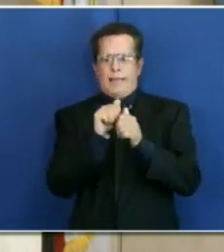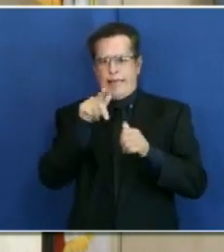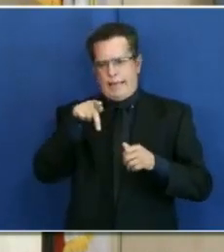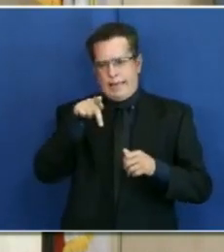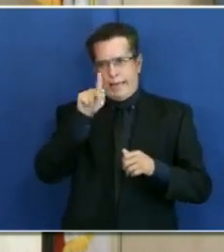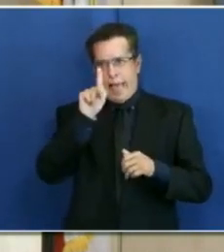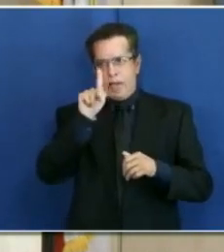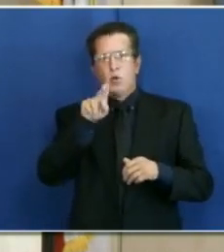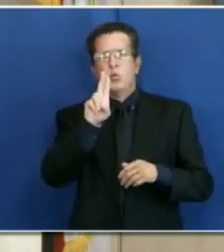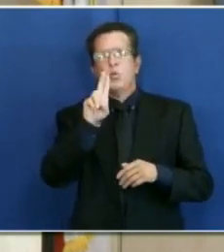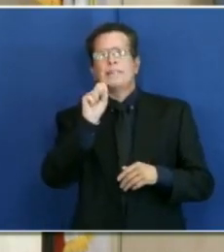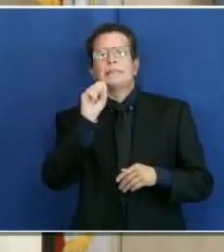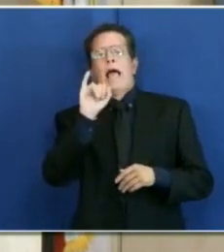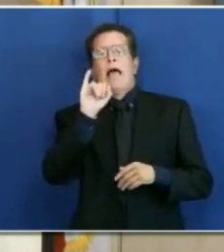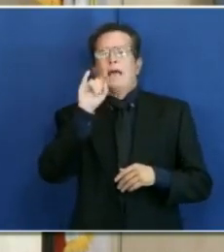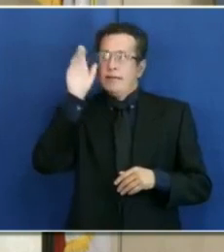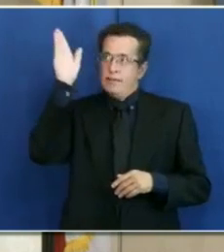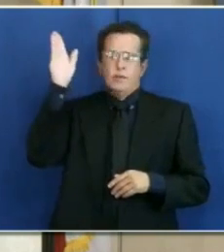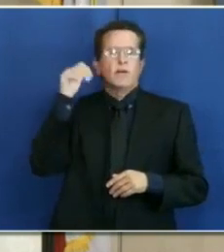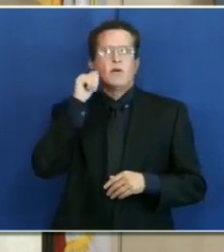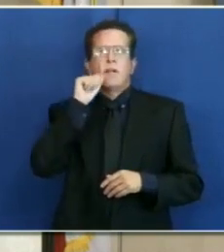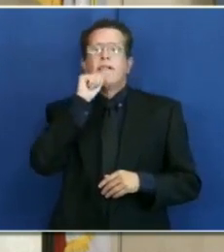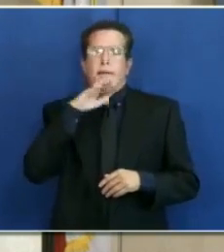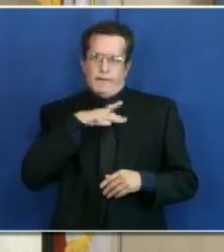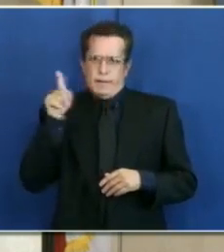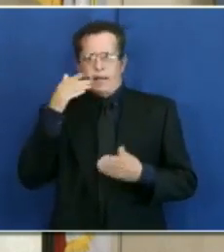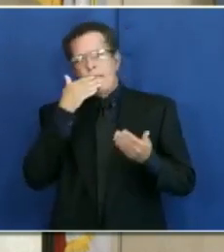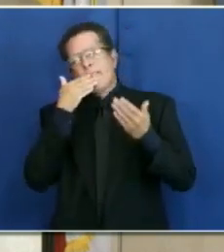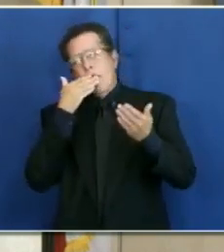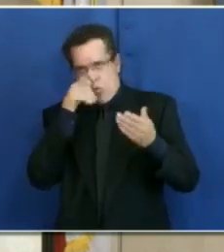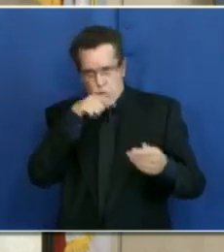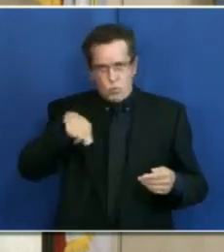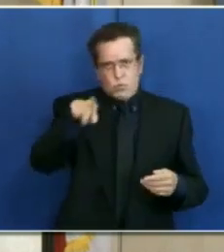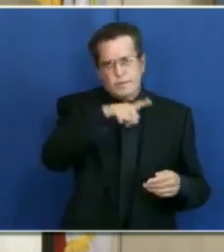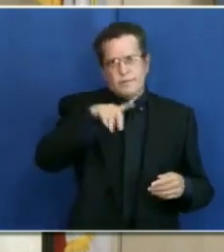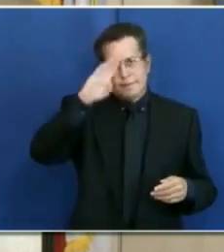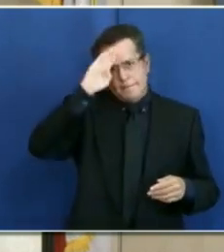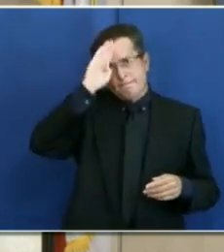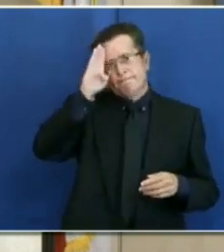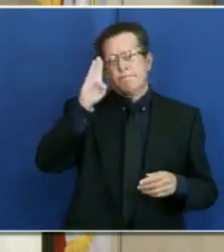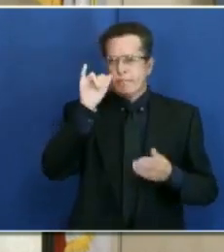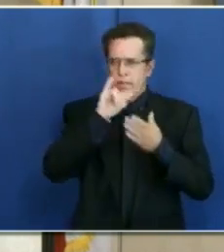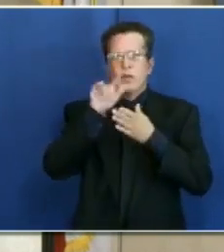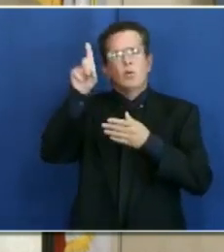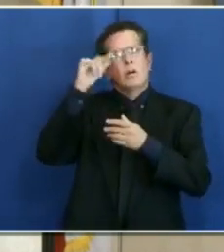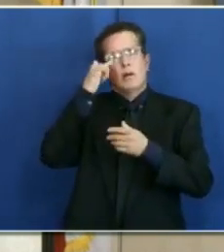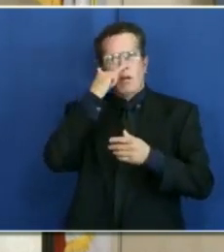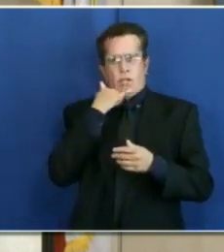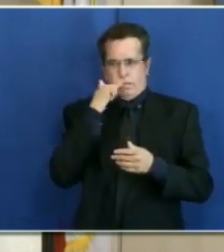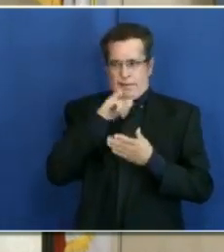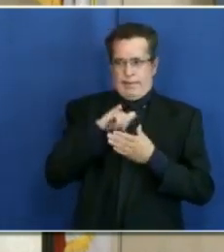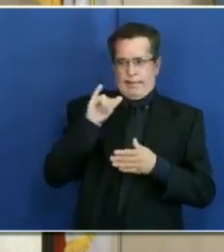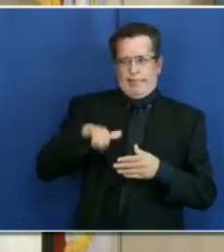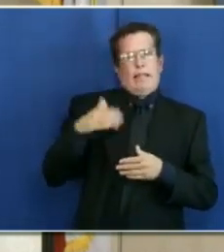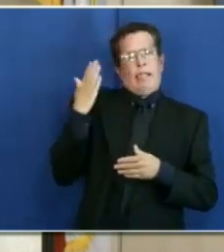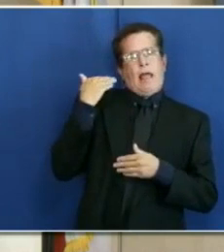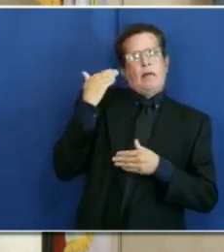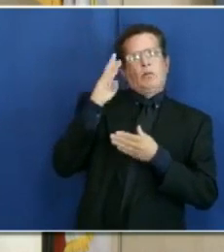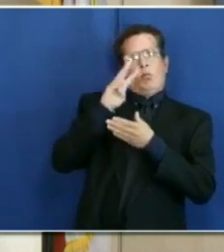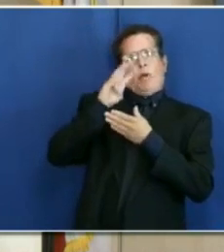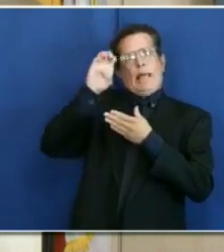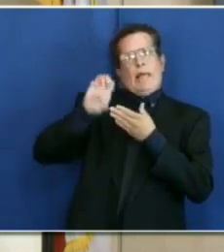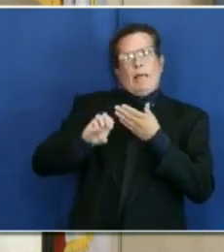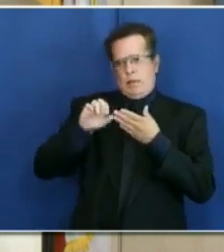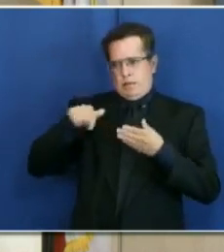Hi, yes, thank you for taking my question again. Chairman Cox mentioned at the beginning that over the weekend, this weekend, health officials are going to be